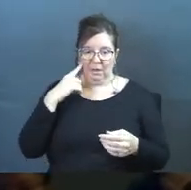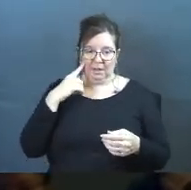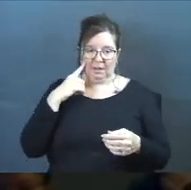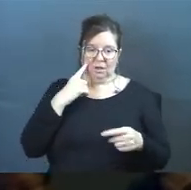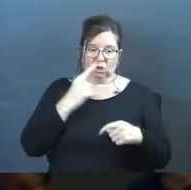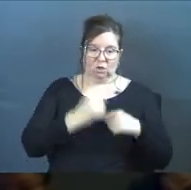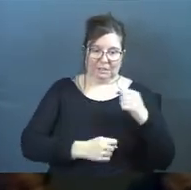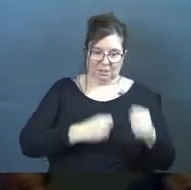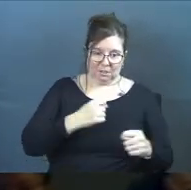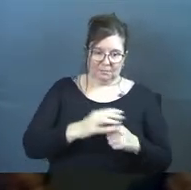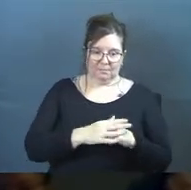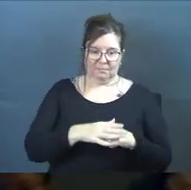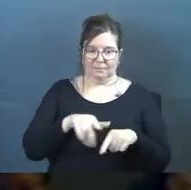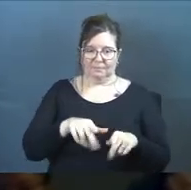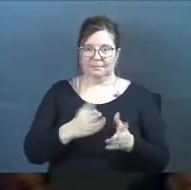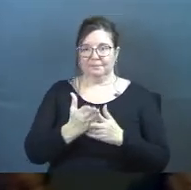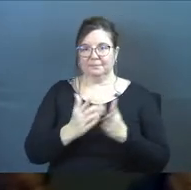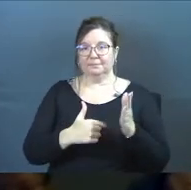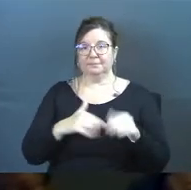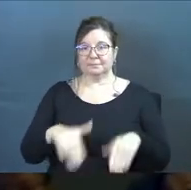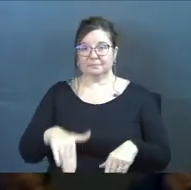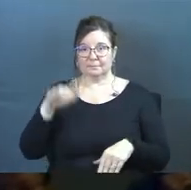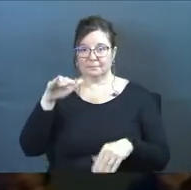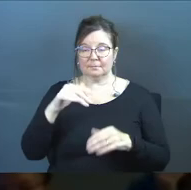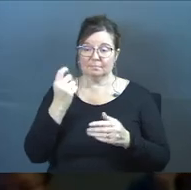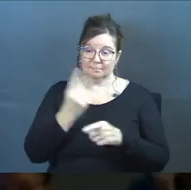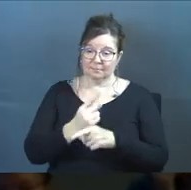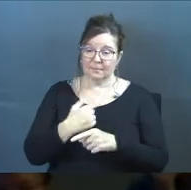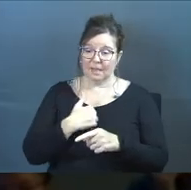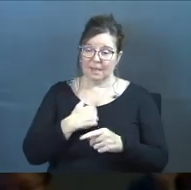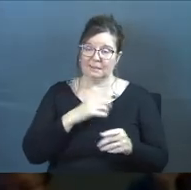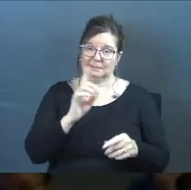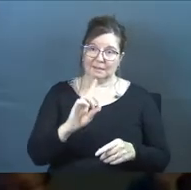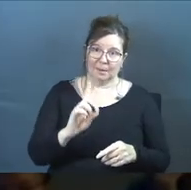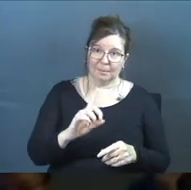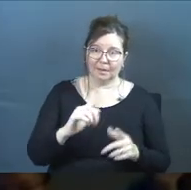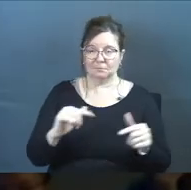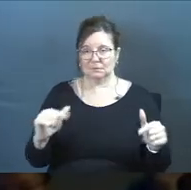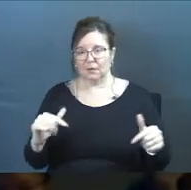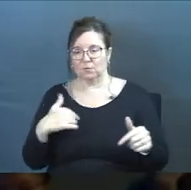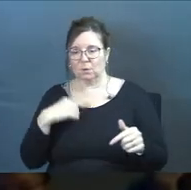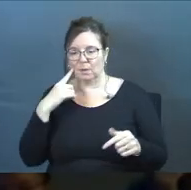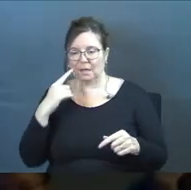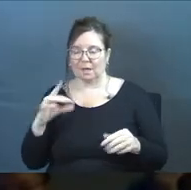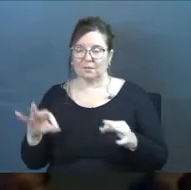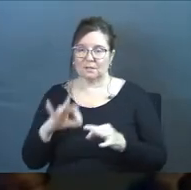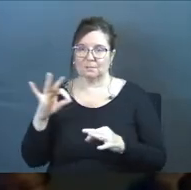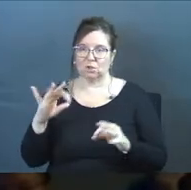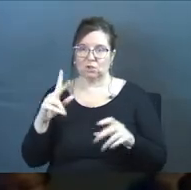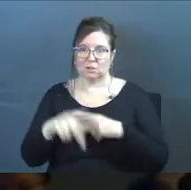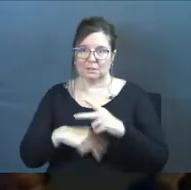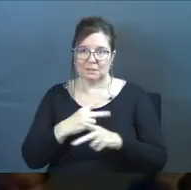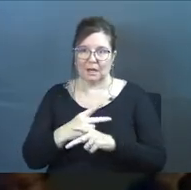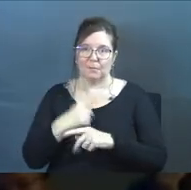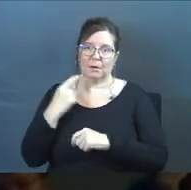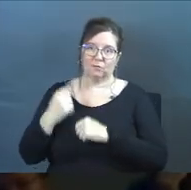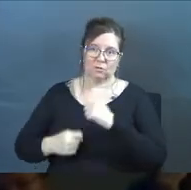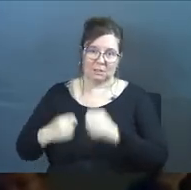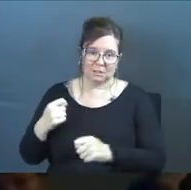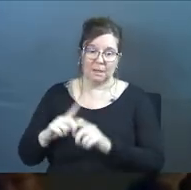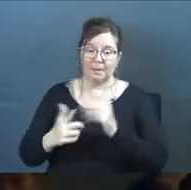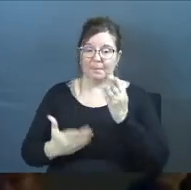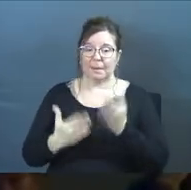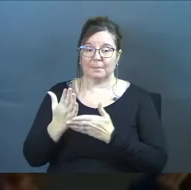thinking of traditions through just what you grew up with, right, and denominations and stuff when you think of the spiritual type of traditions,